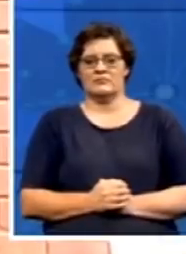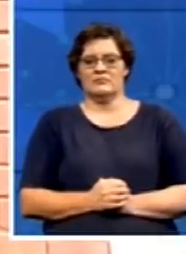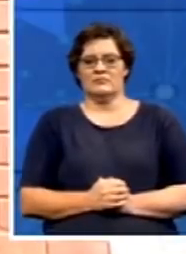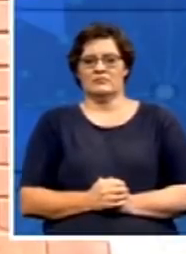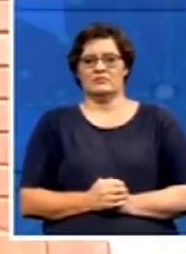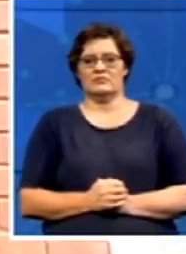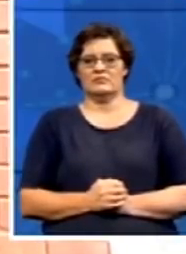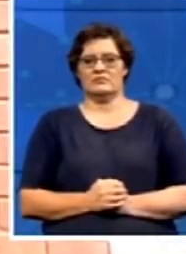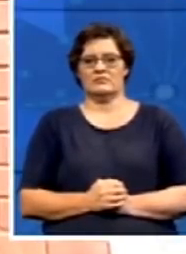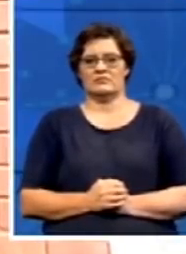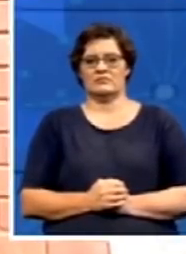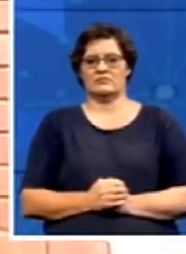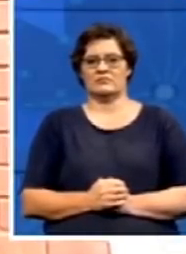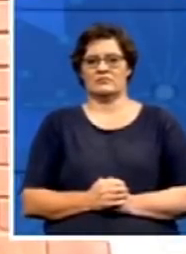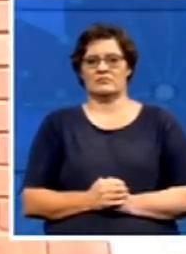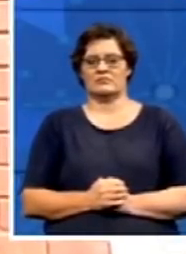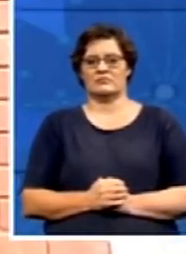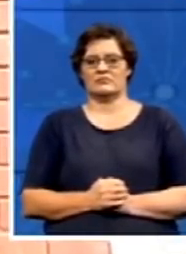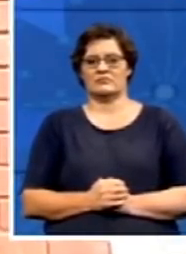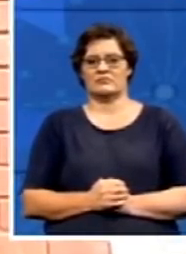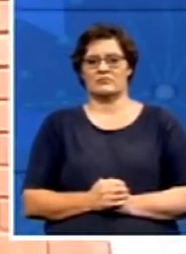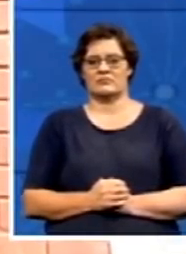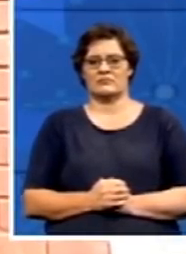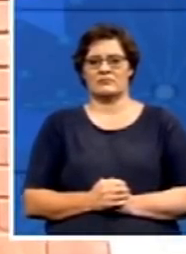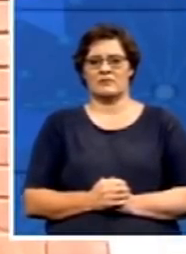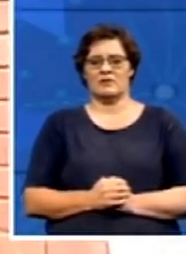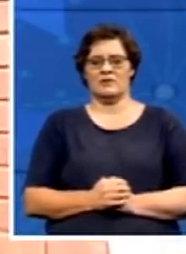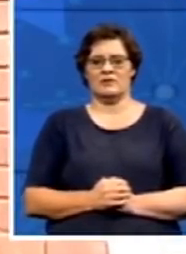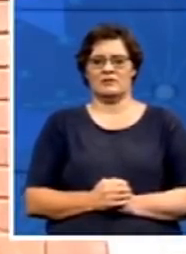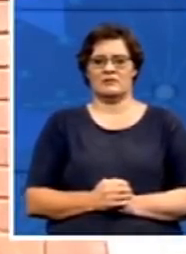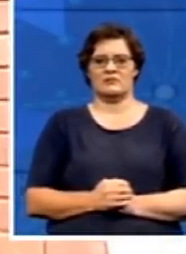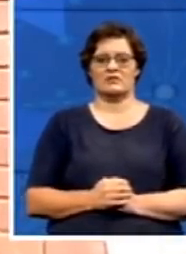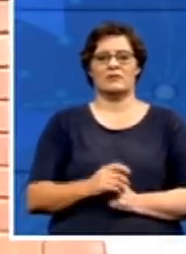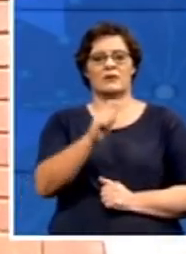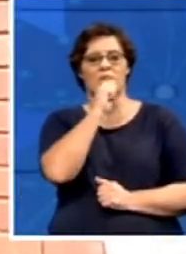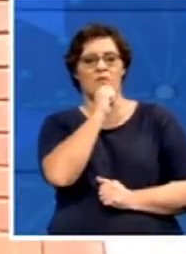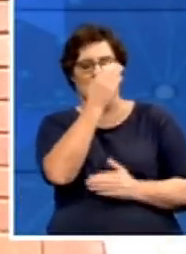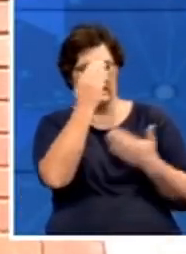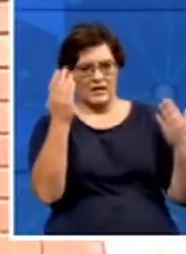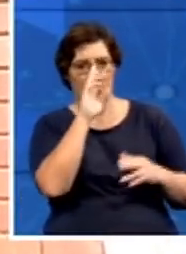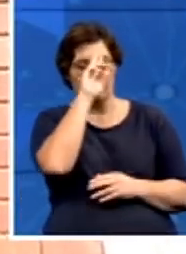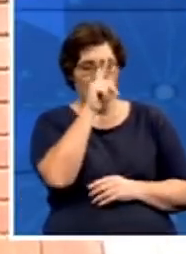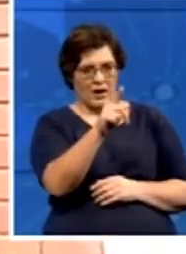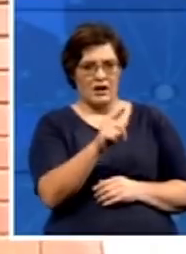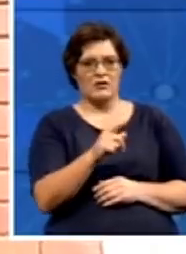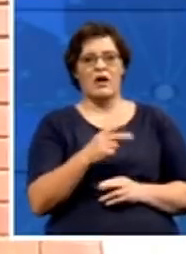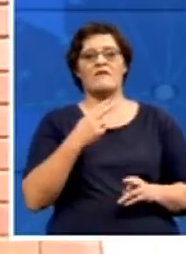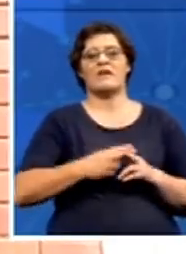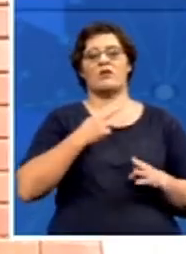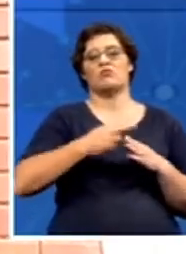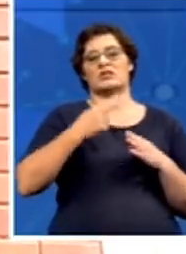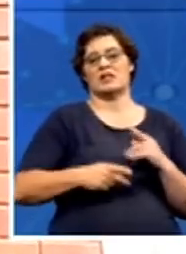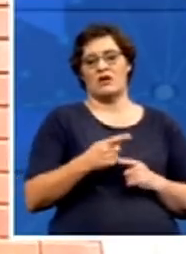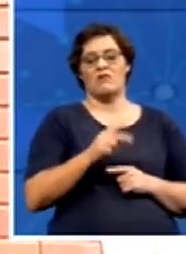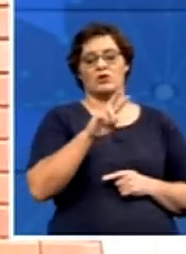Good morning to you, Desiree. Good morning to the viewers as well at home. You'd recall that when the final results of the 2021 local government